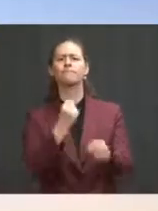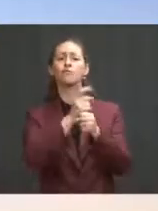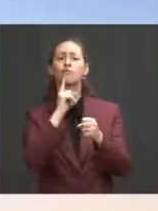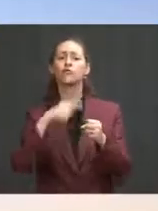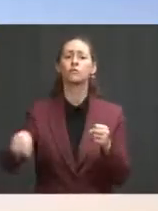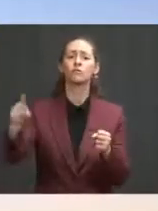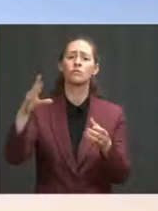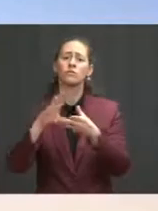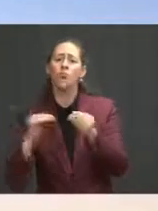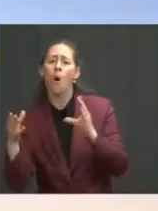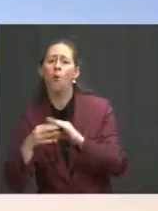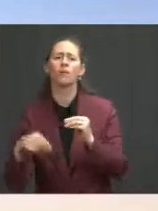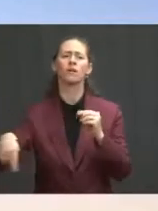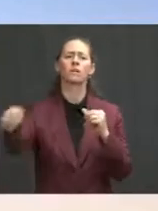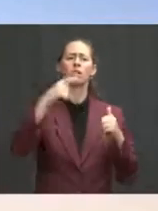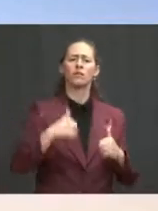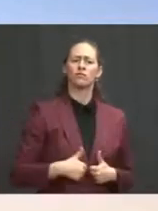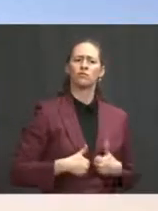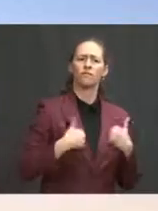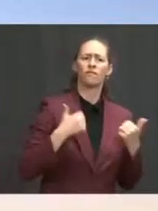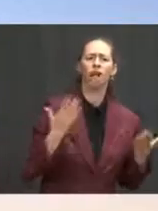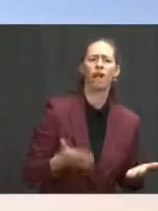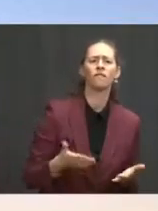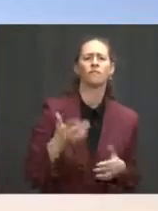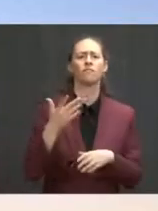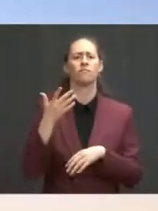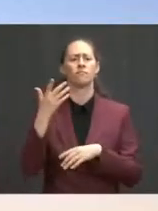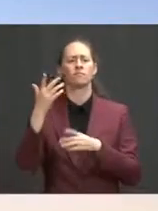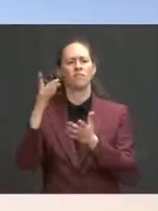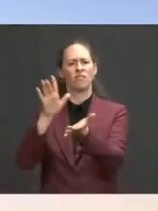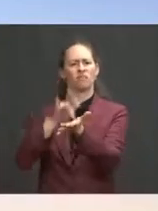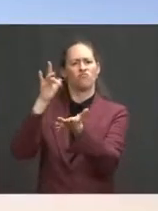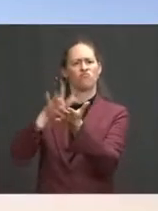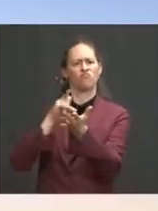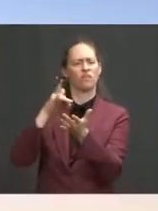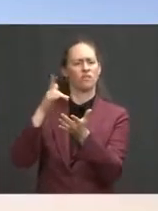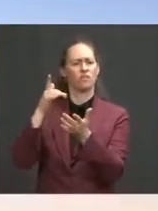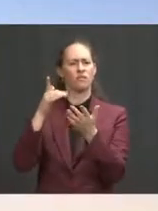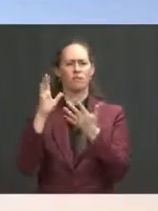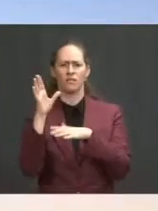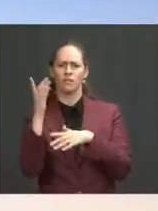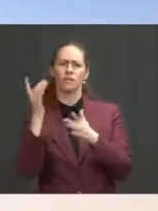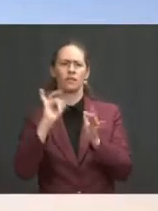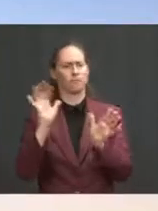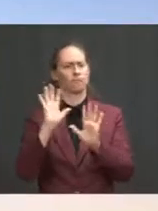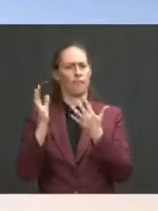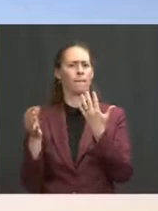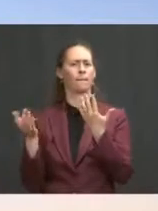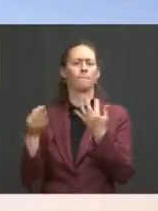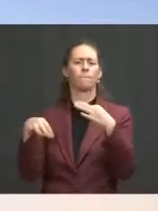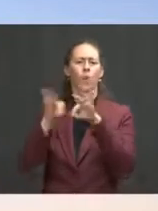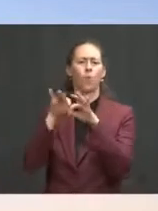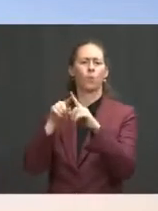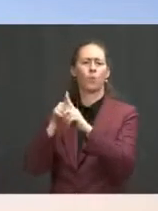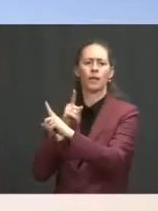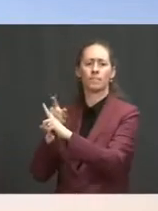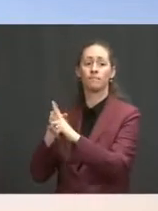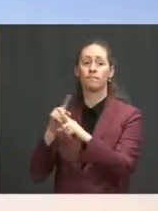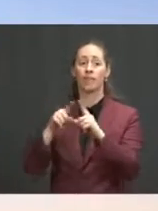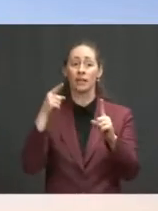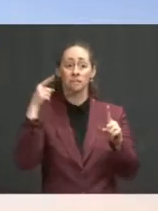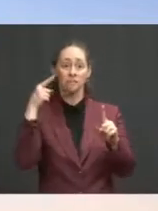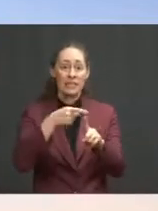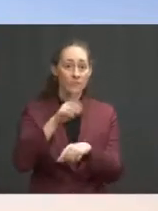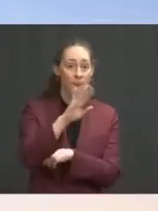survivors of sexual assault. That's something he has done throughout his career and will continue to do. But I don't have a specific comment on that announcement